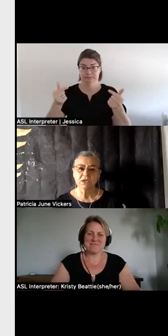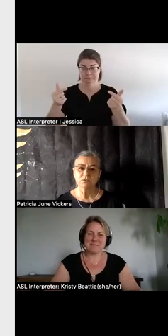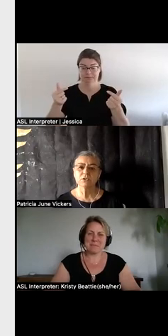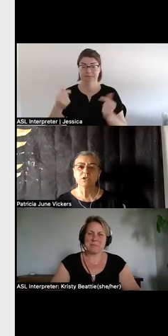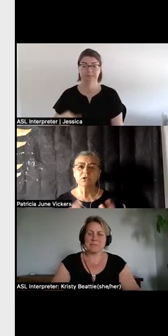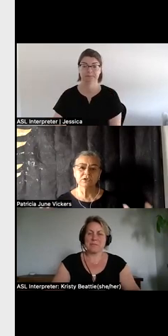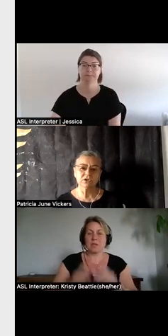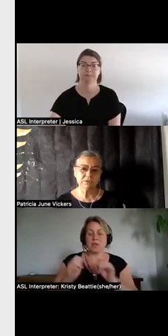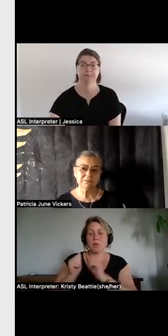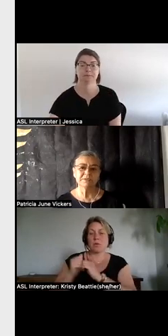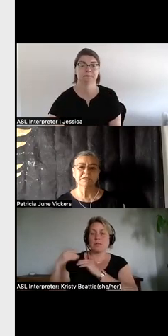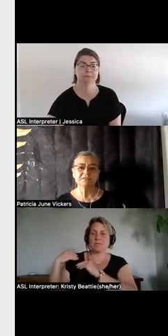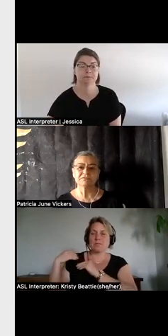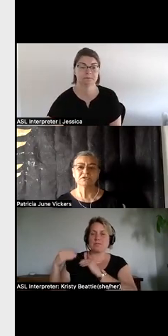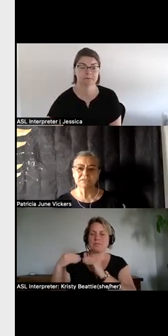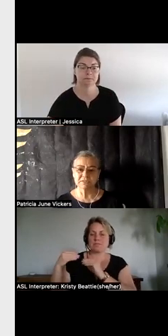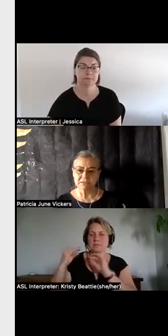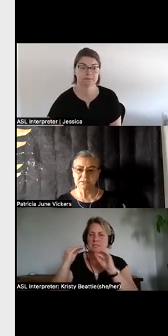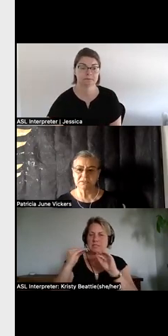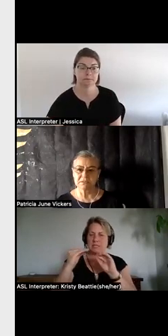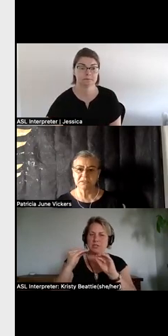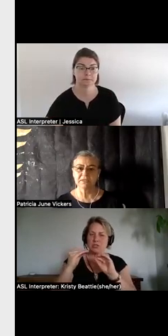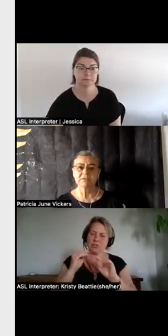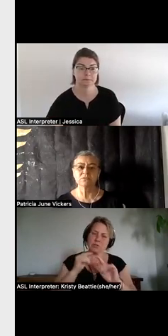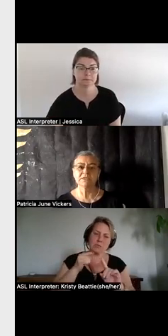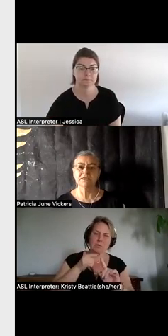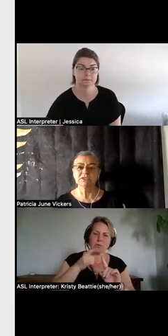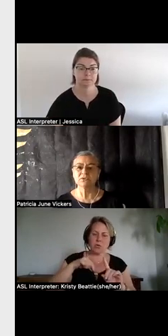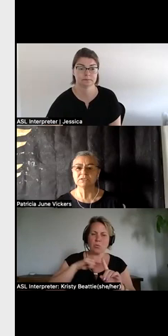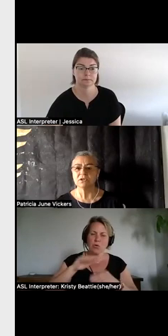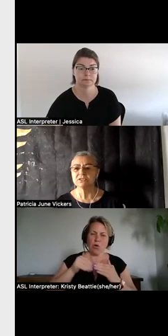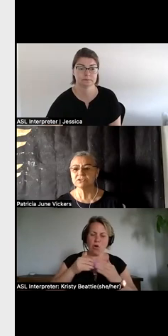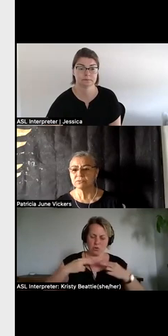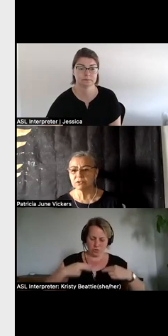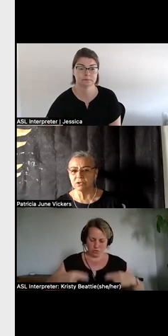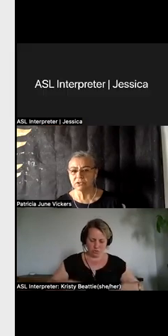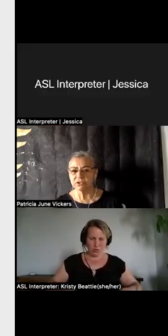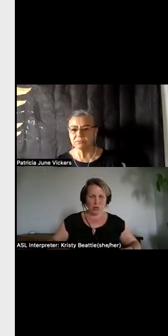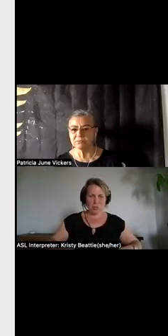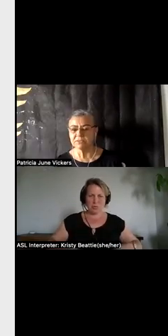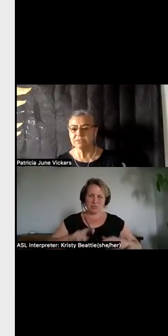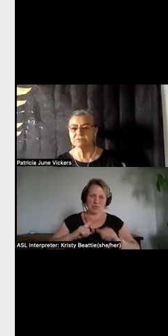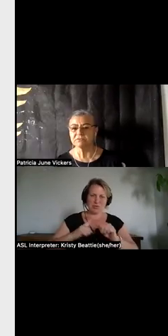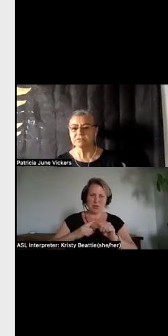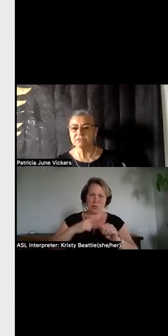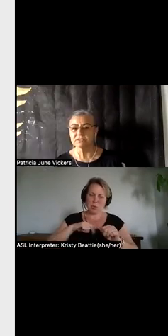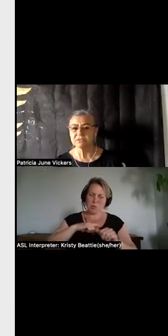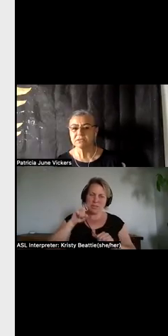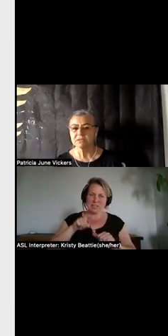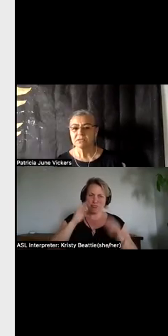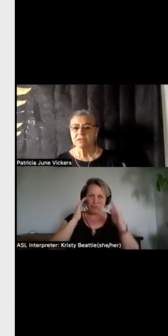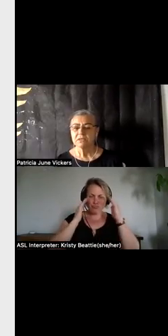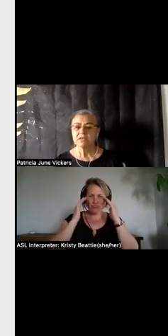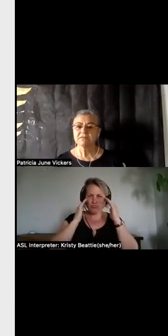we're all human beings first and we need to acknowledge that we're all human beings first